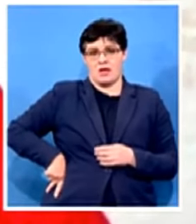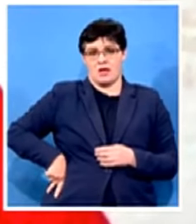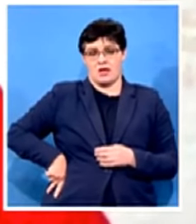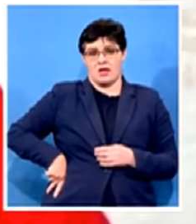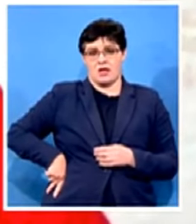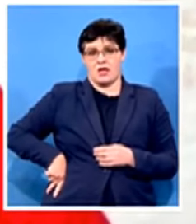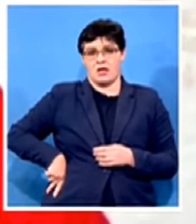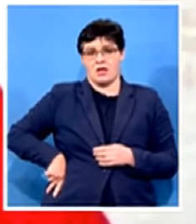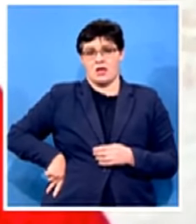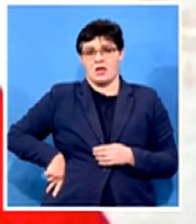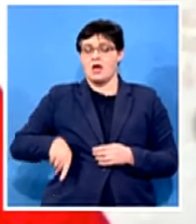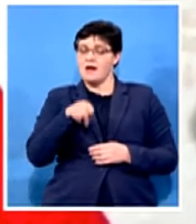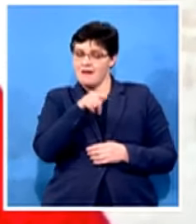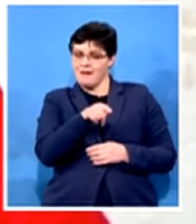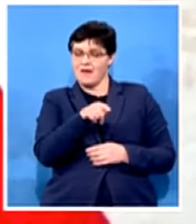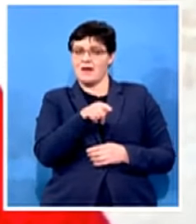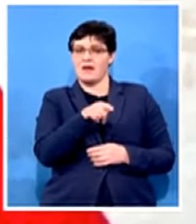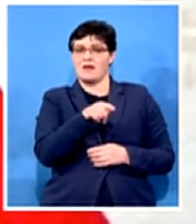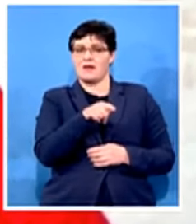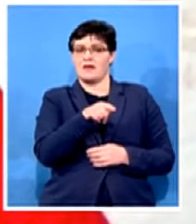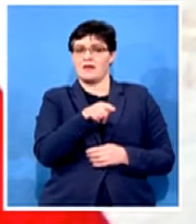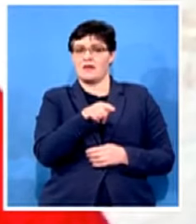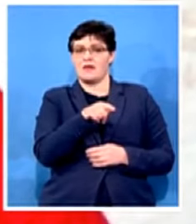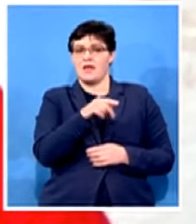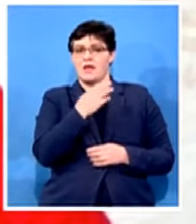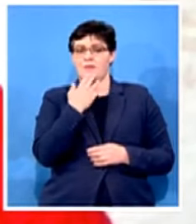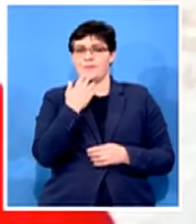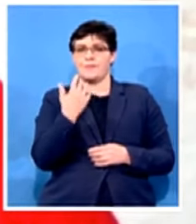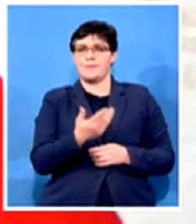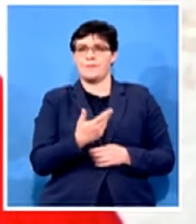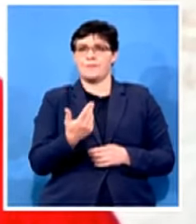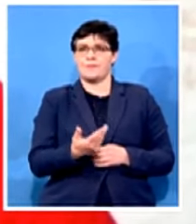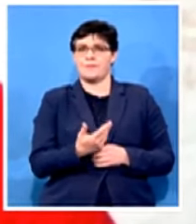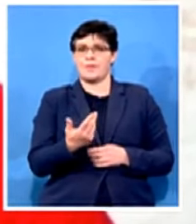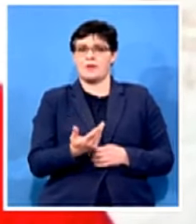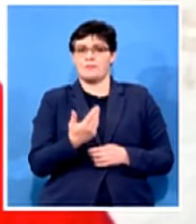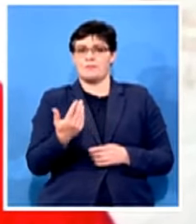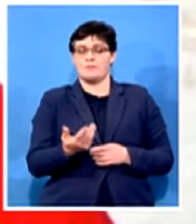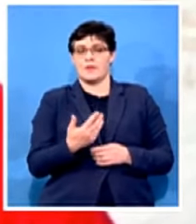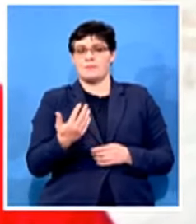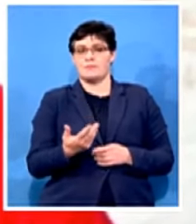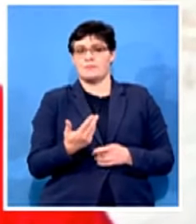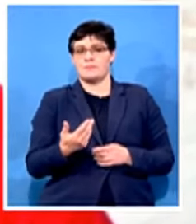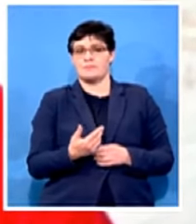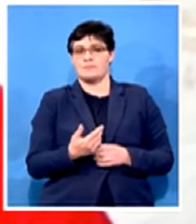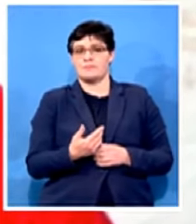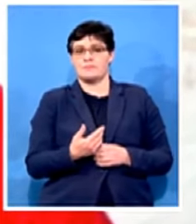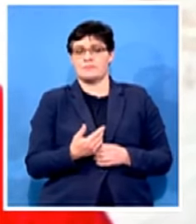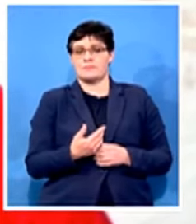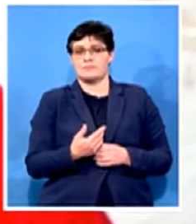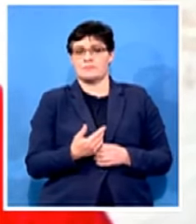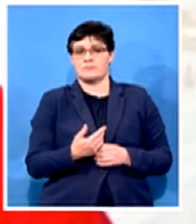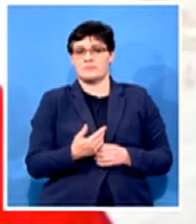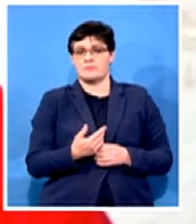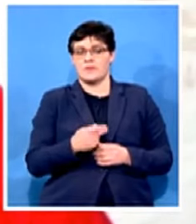um you know um the premier also assisted